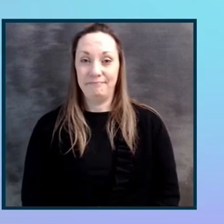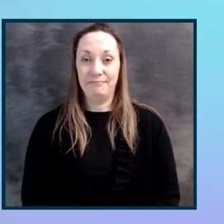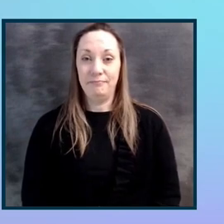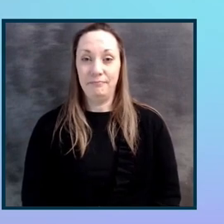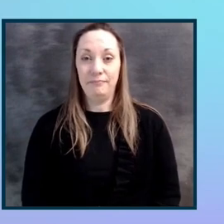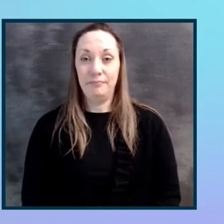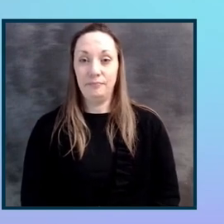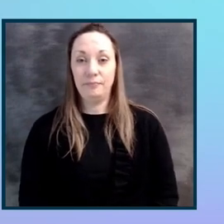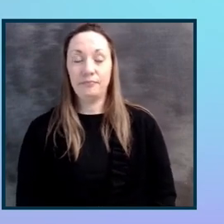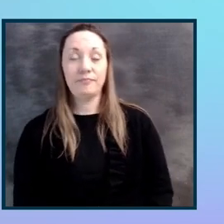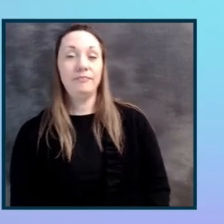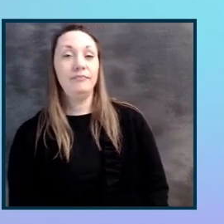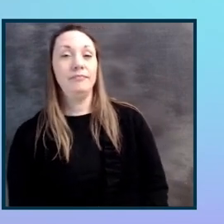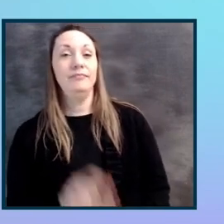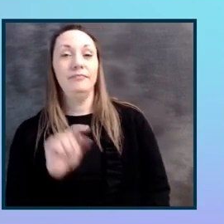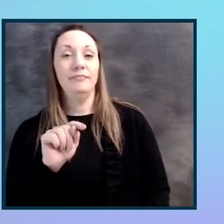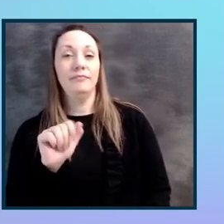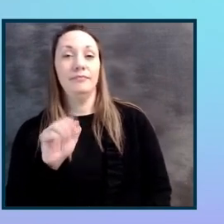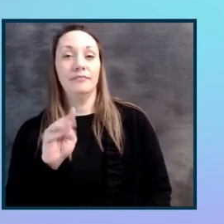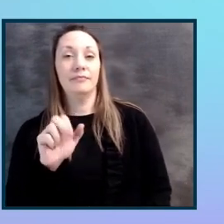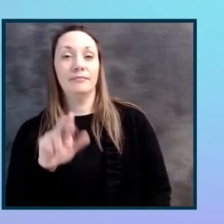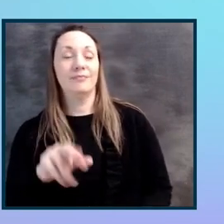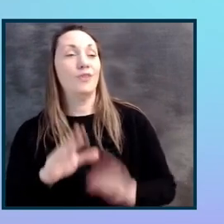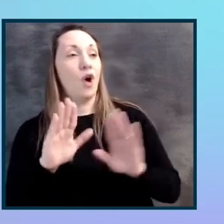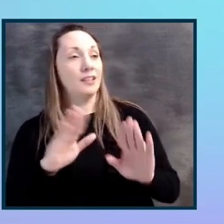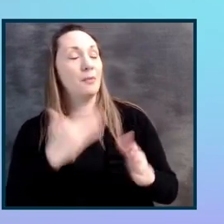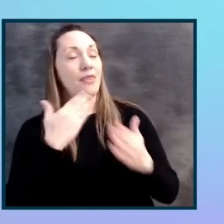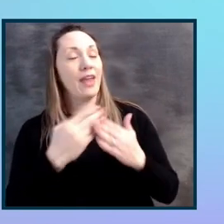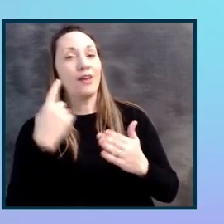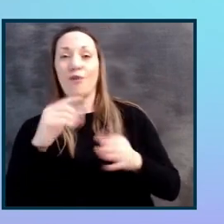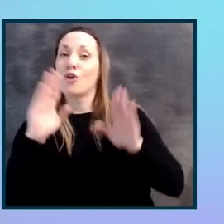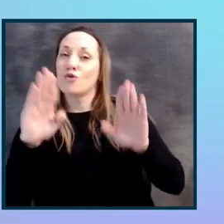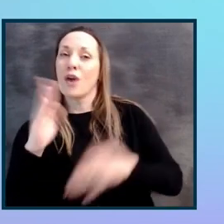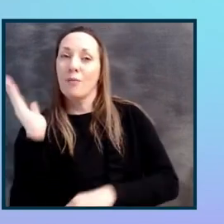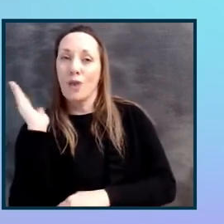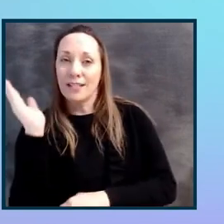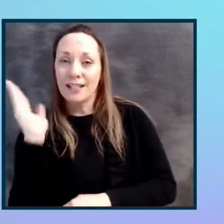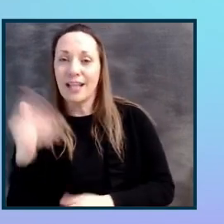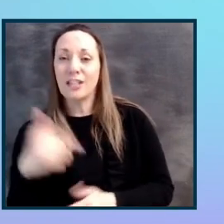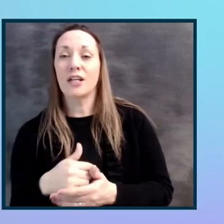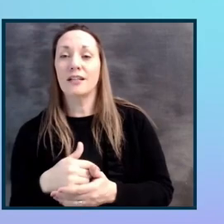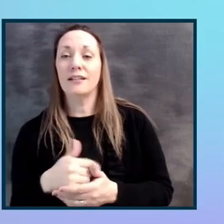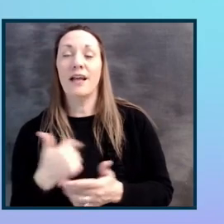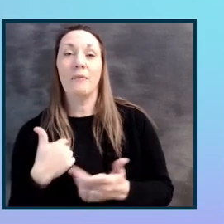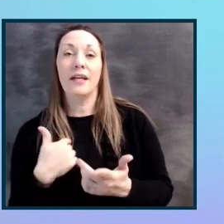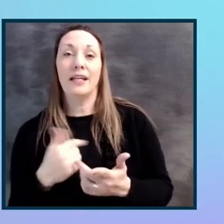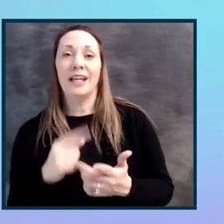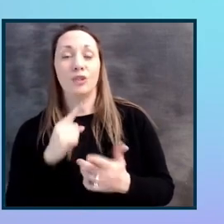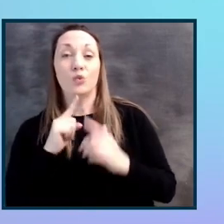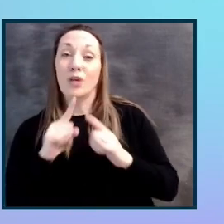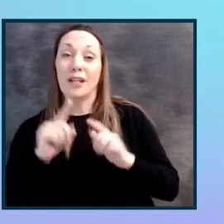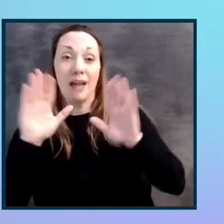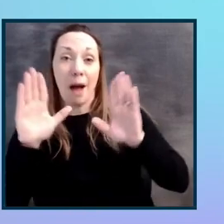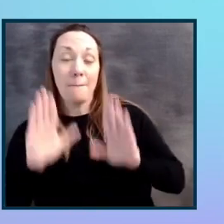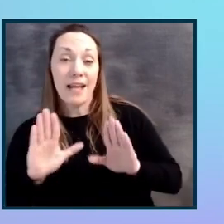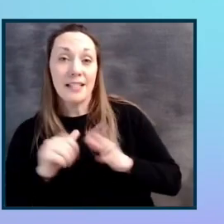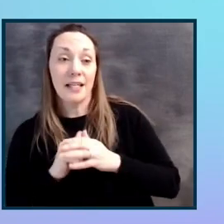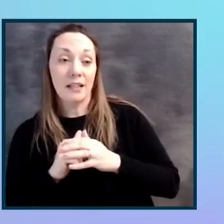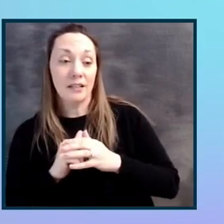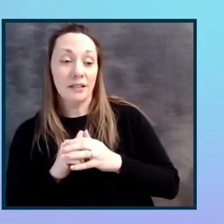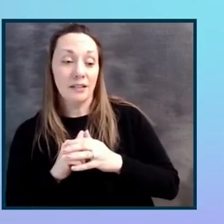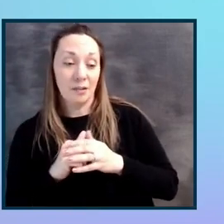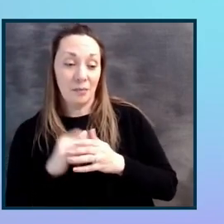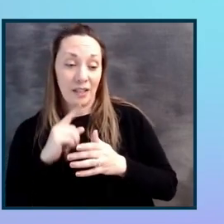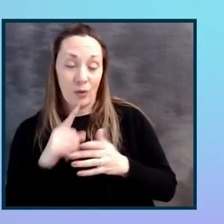Awesome. Thank you so much, Natalie, for a great presentation. I mean, it's just really amazing to see a